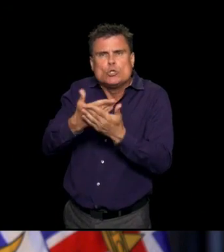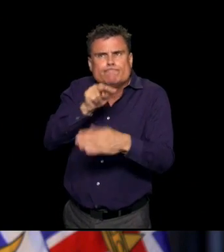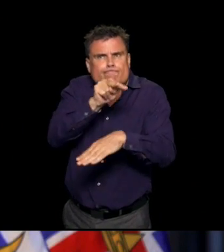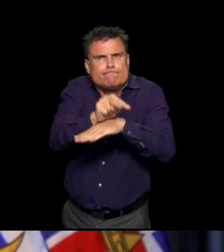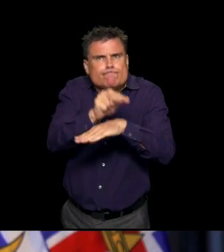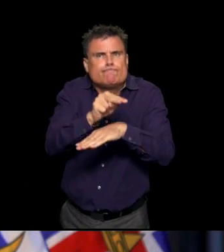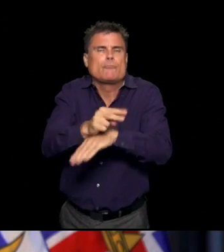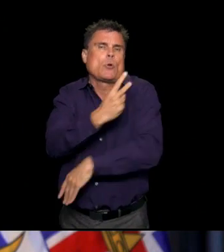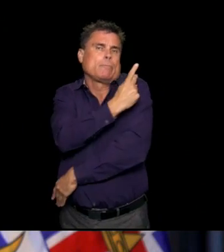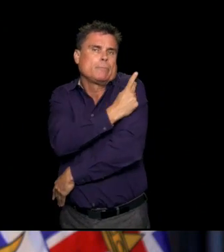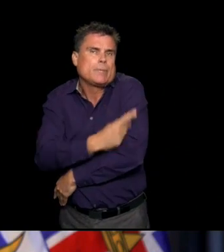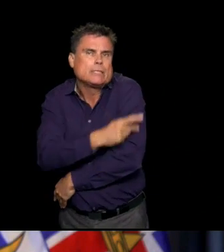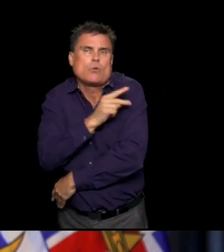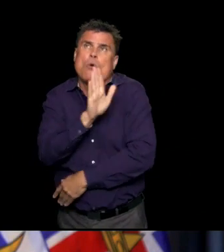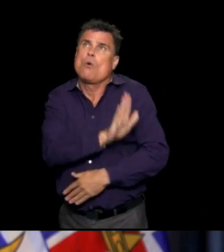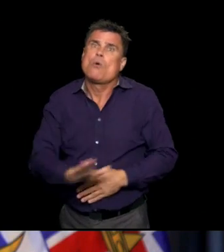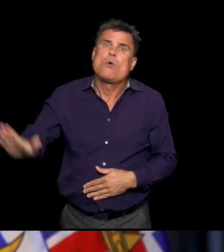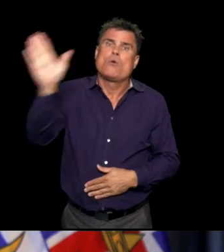commitment to patients.